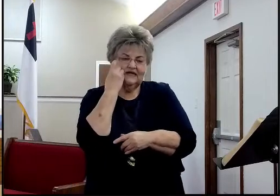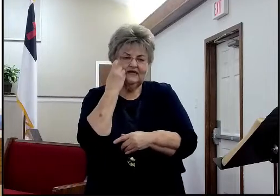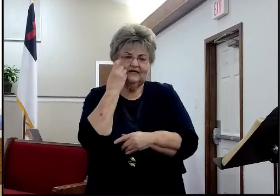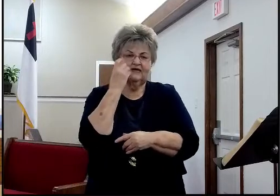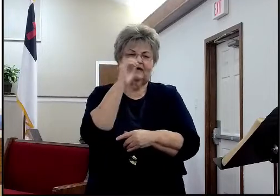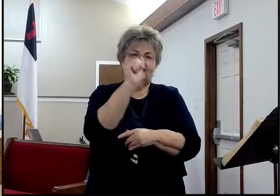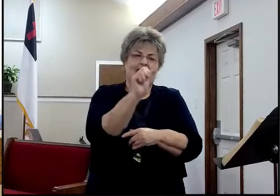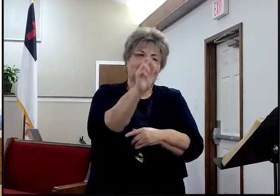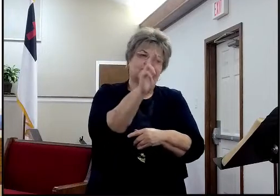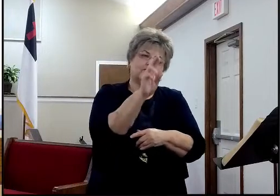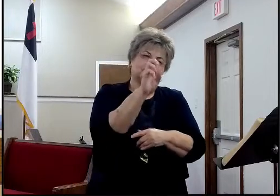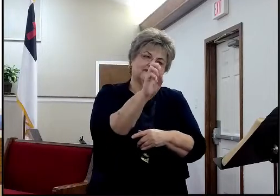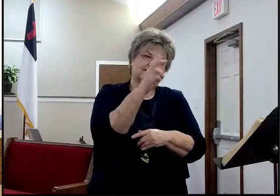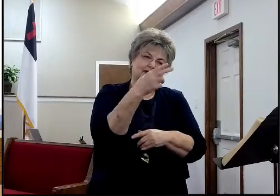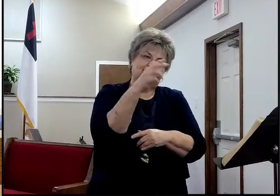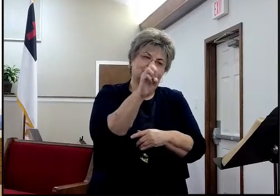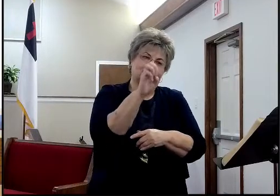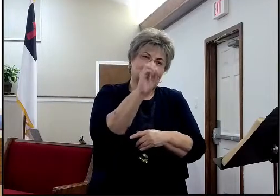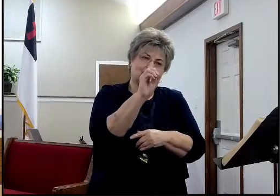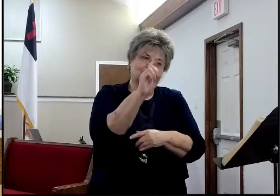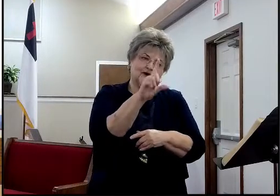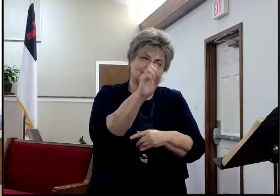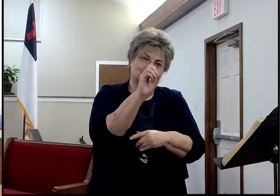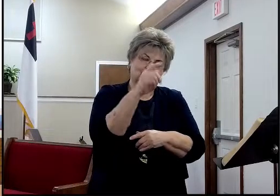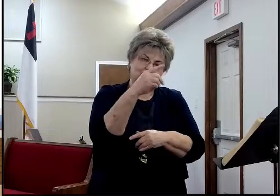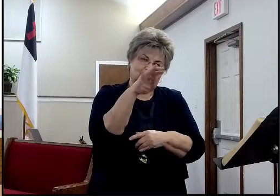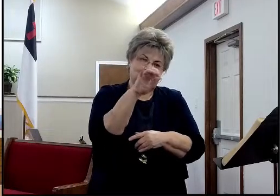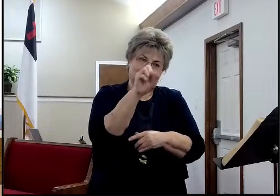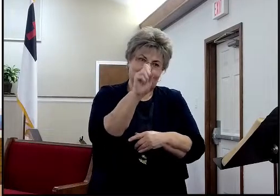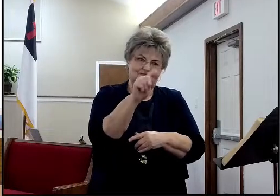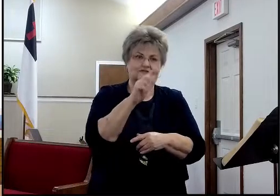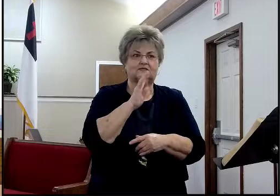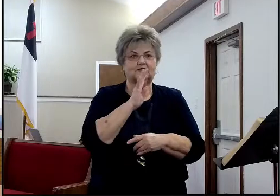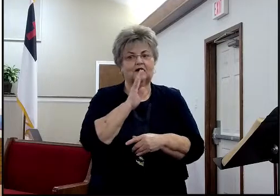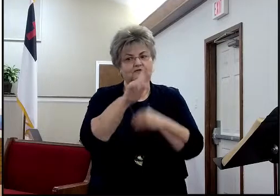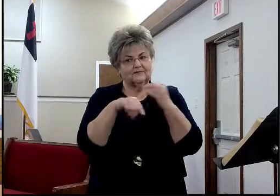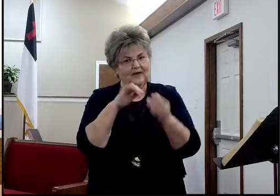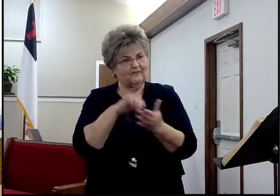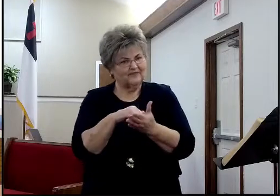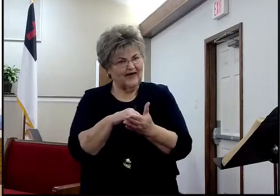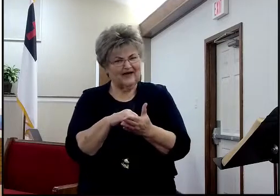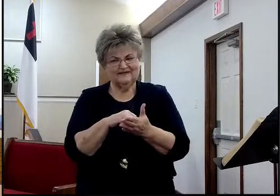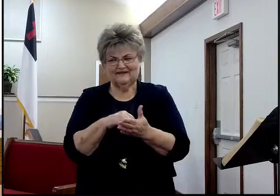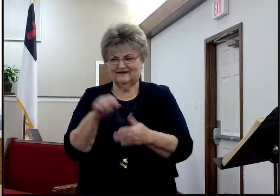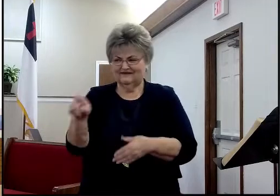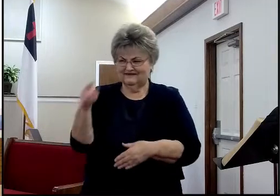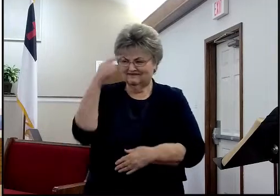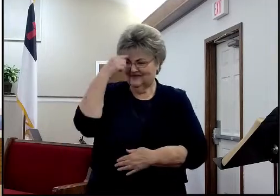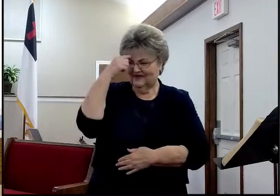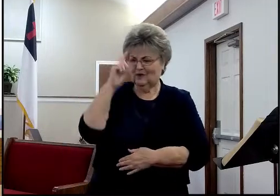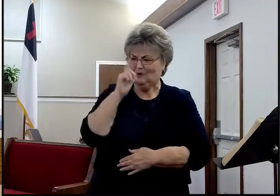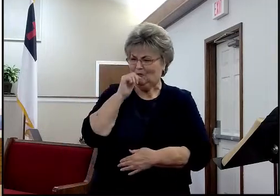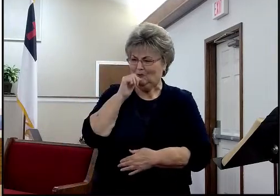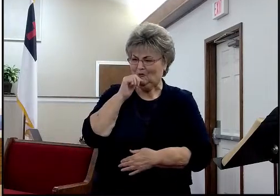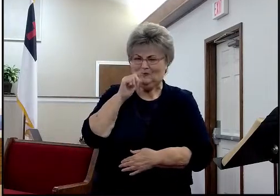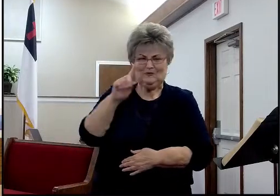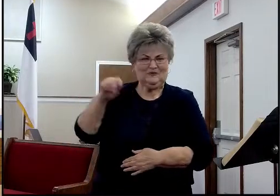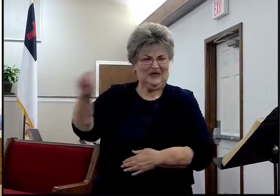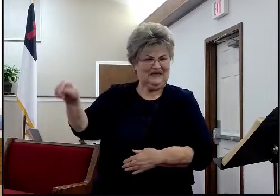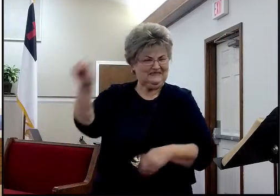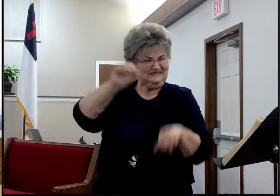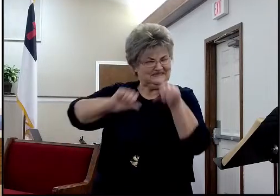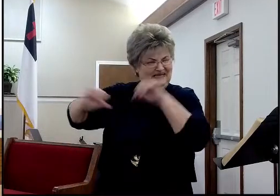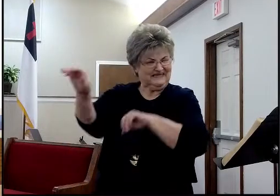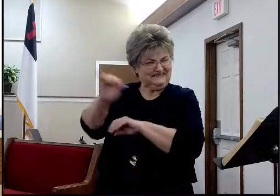Israel. And I thought, who in the world has put this in their mind? And they point to this verse. A lot of times, they'll point to this verse. Because